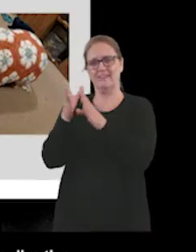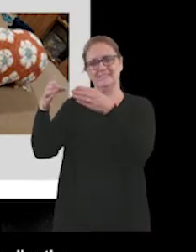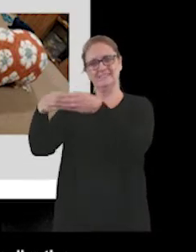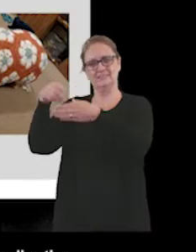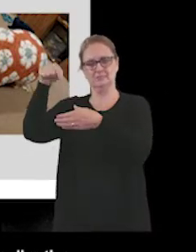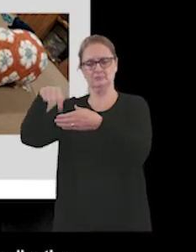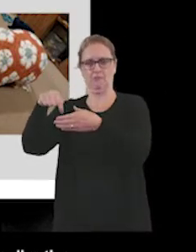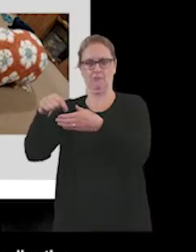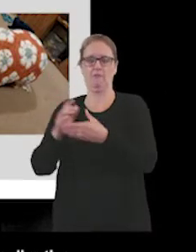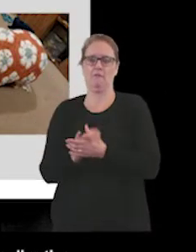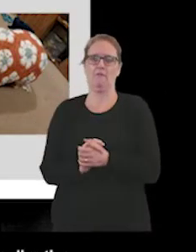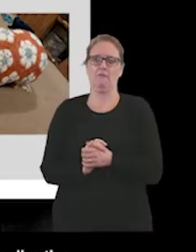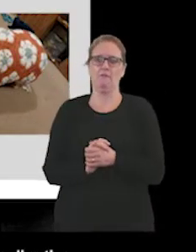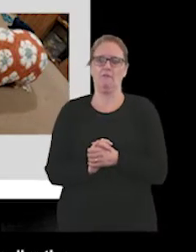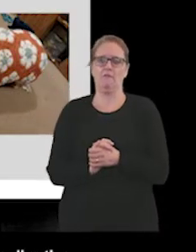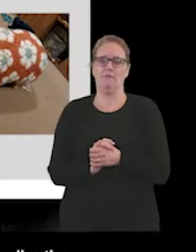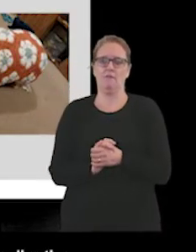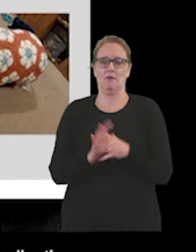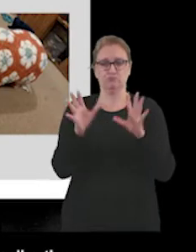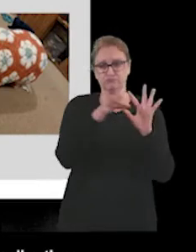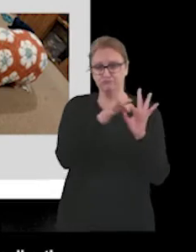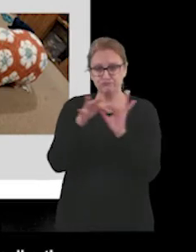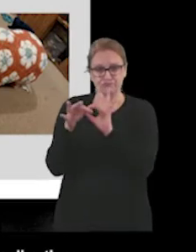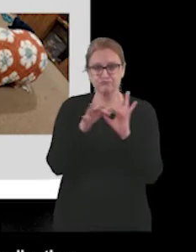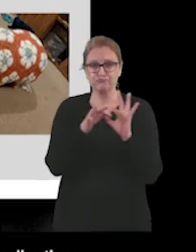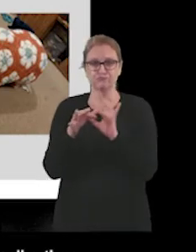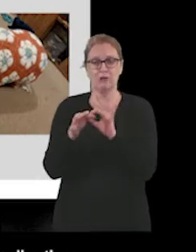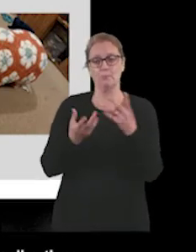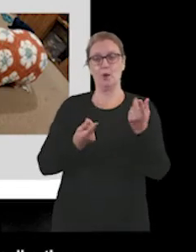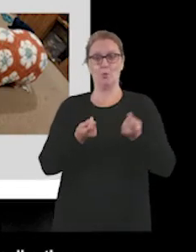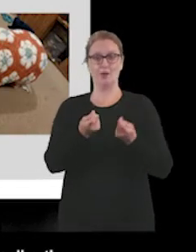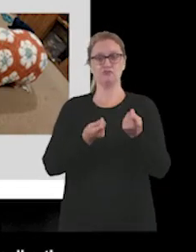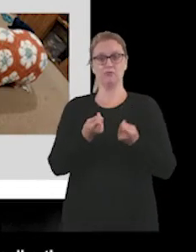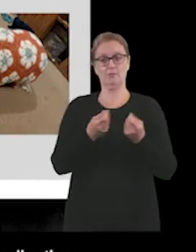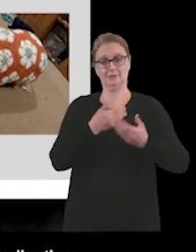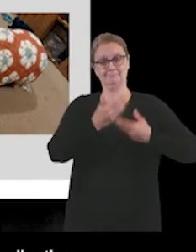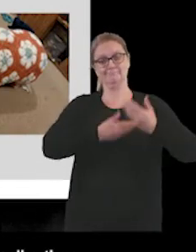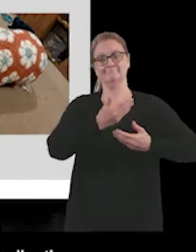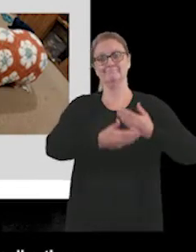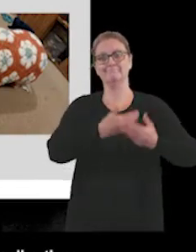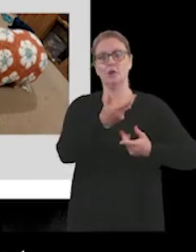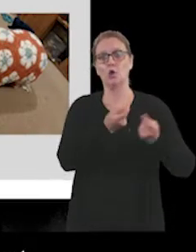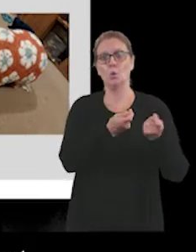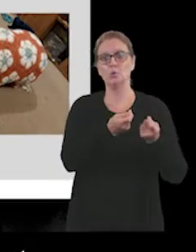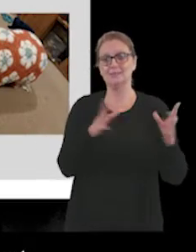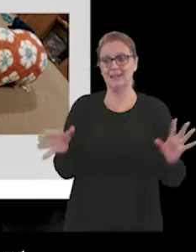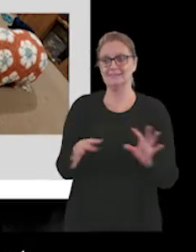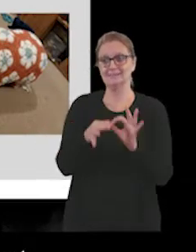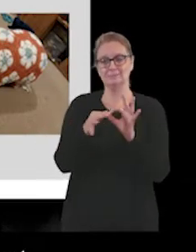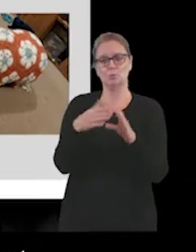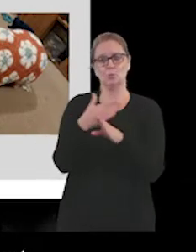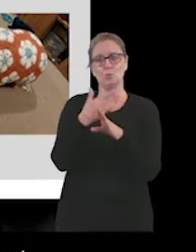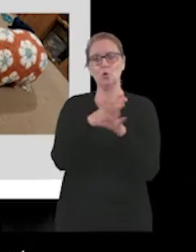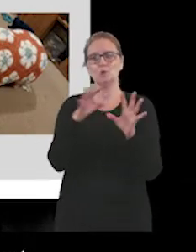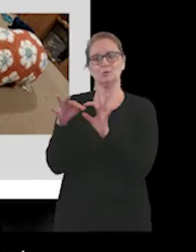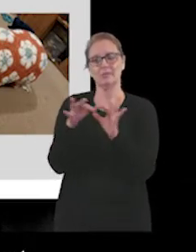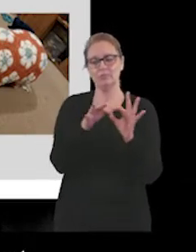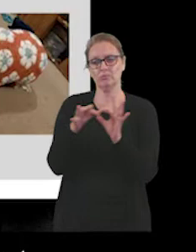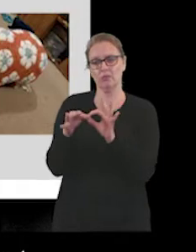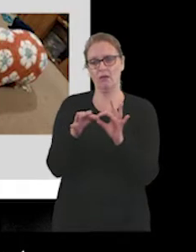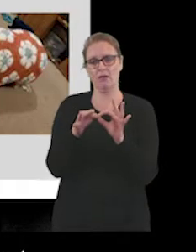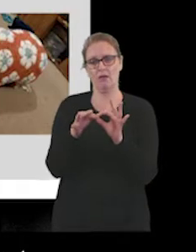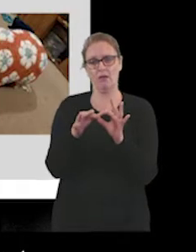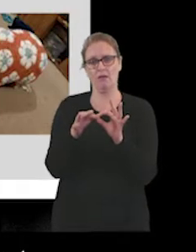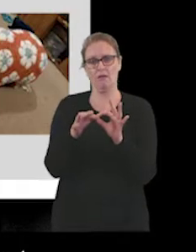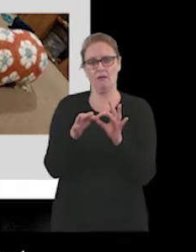that we are running, leading and coordinating. And we're one of the first organisations nationally to run